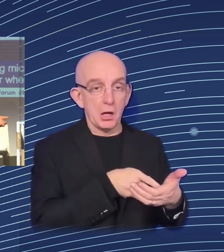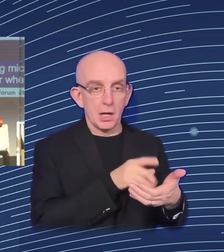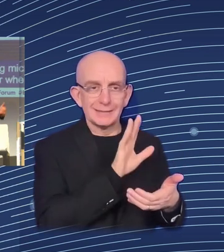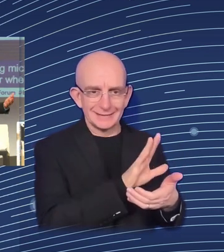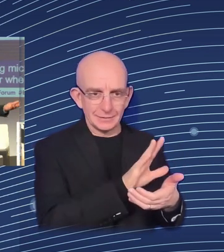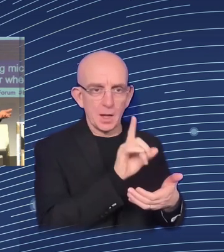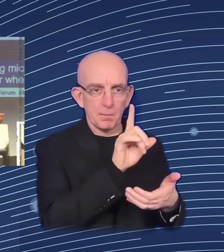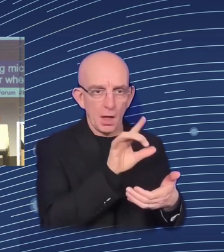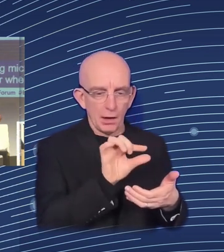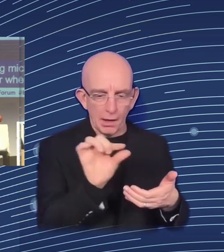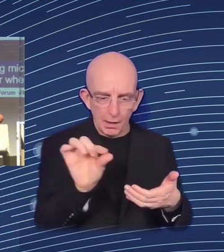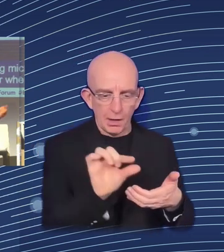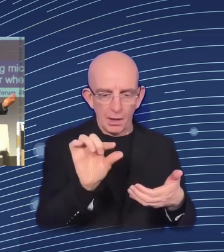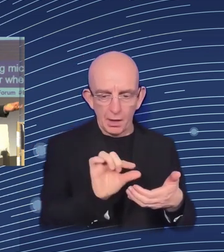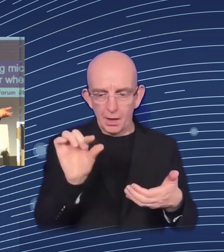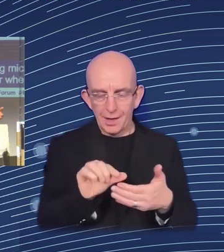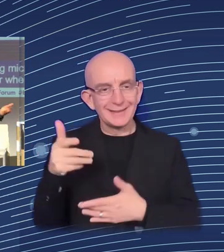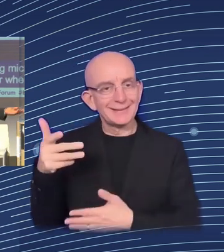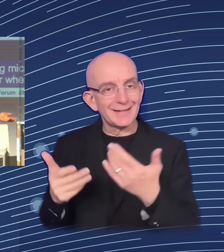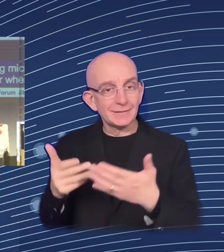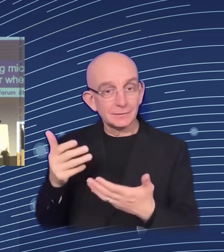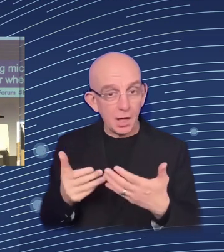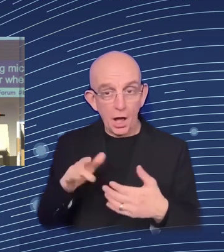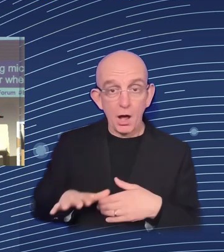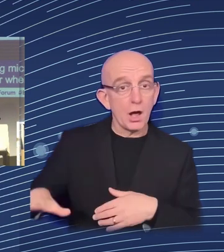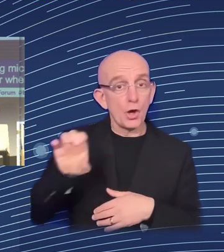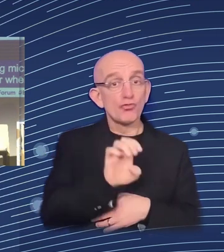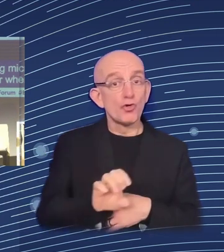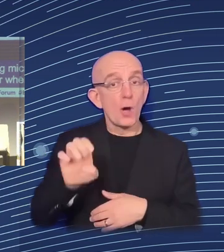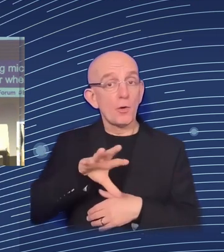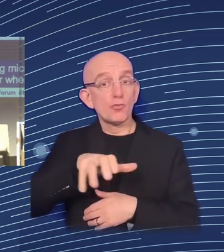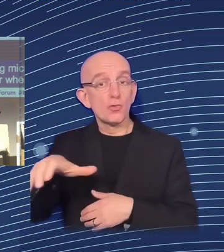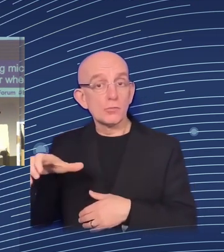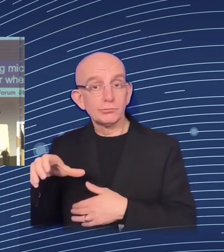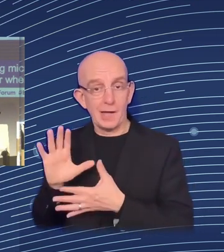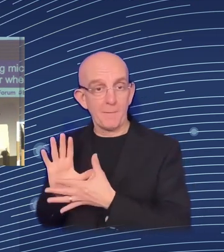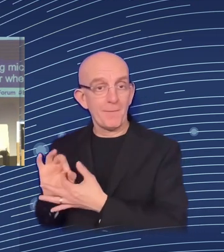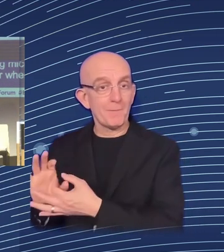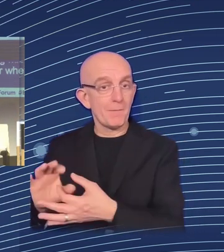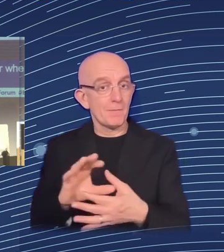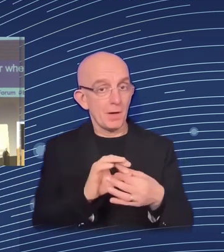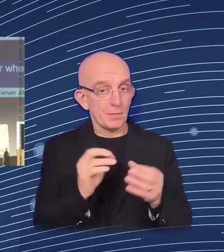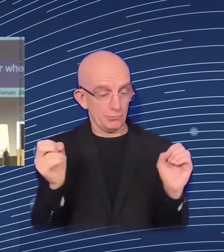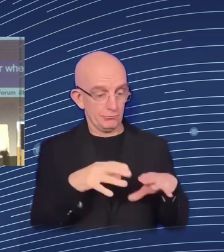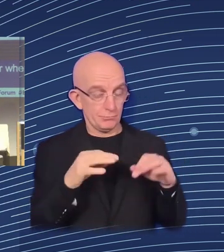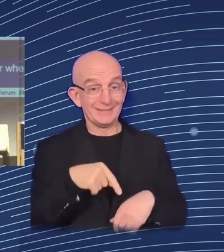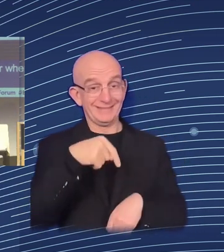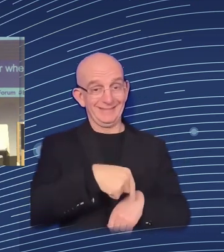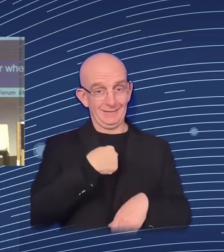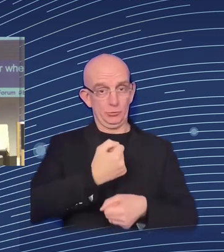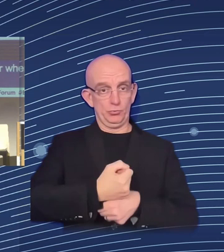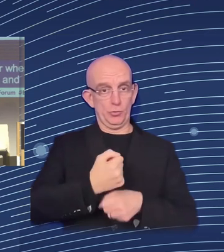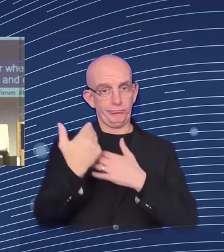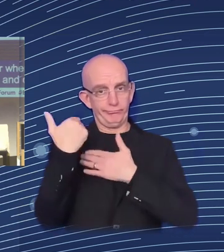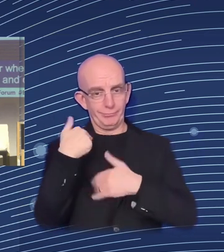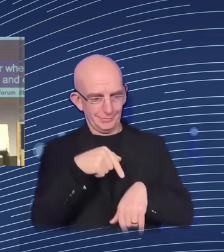together with Policy Directory General, such as DJ Employment, ECFIN, TaxSuite, and colleagues from Eurostat,